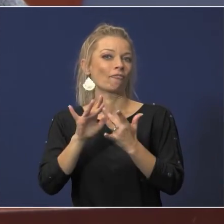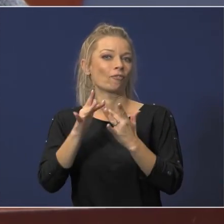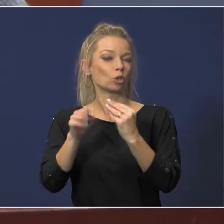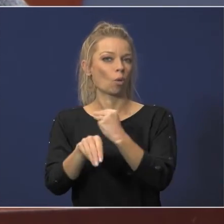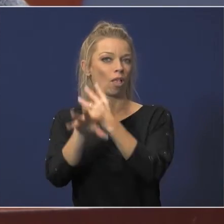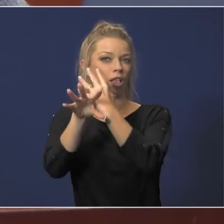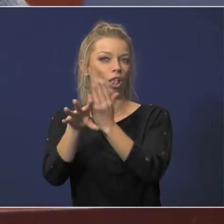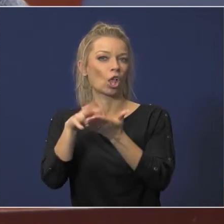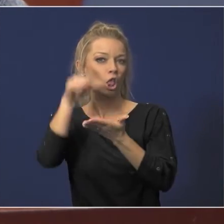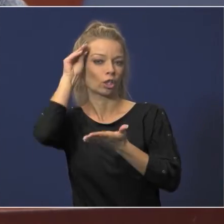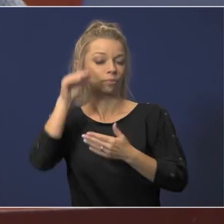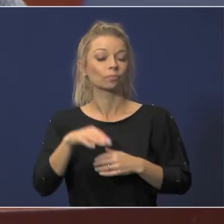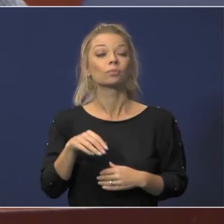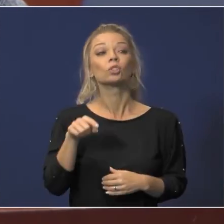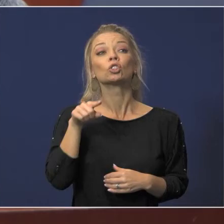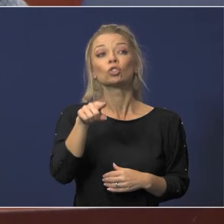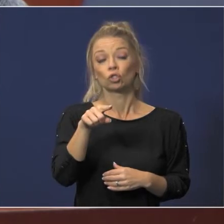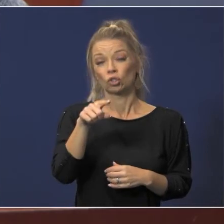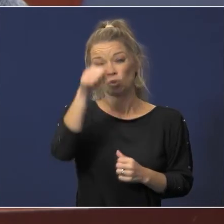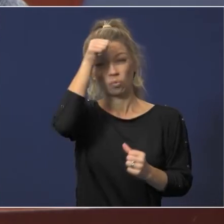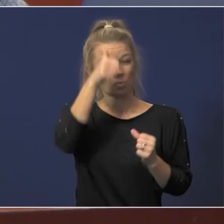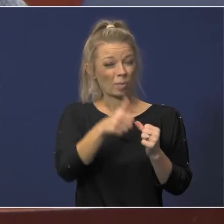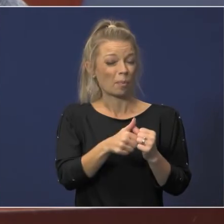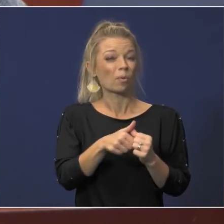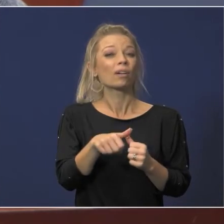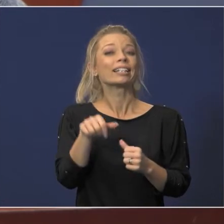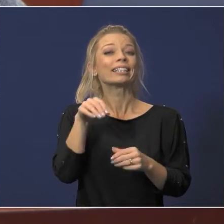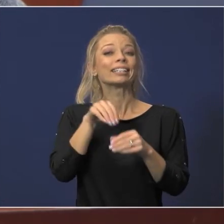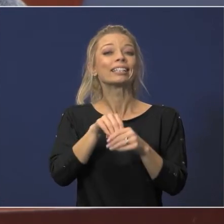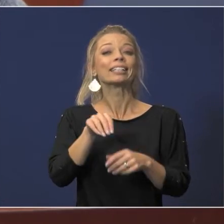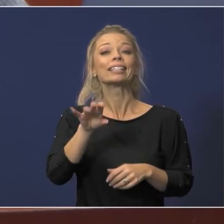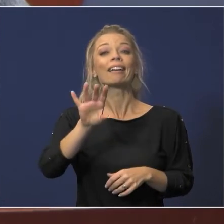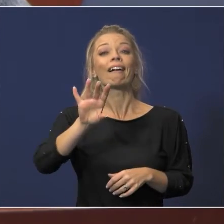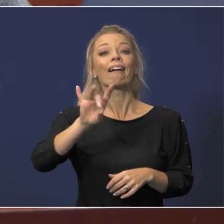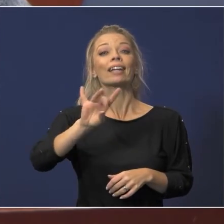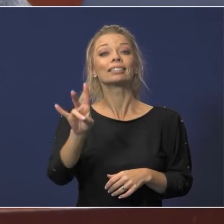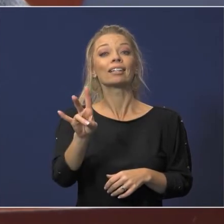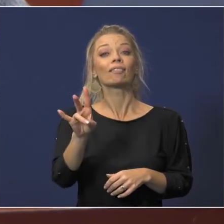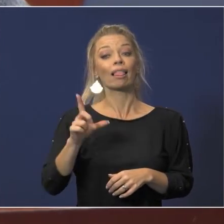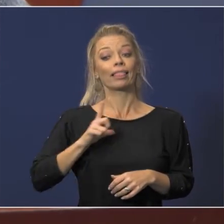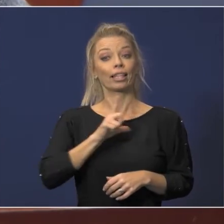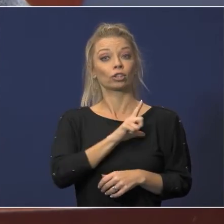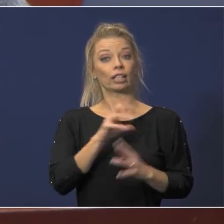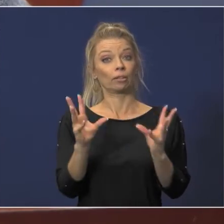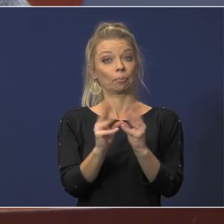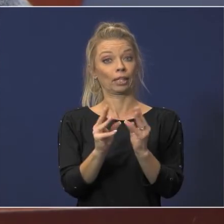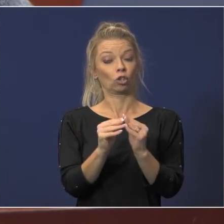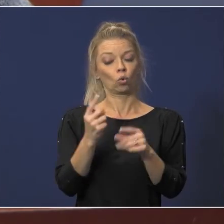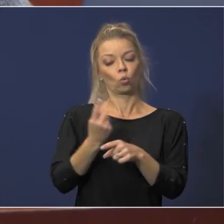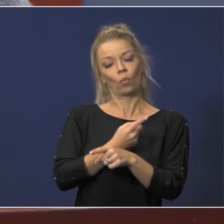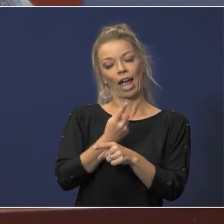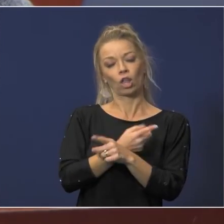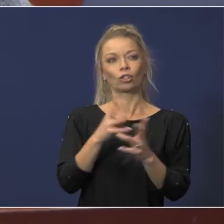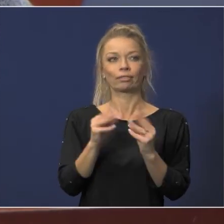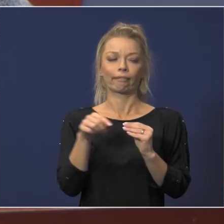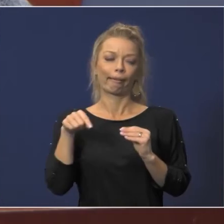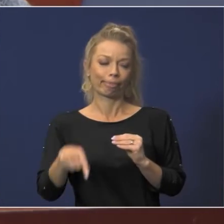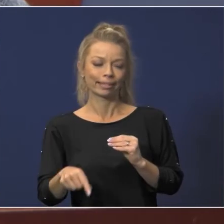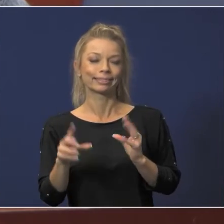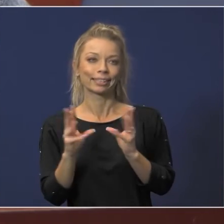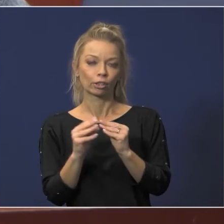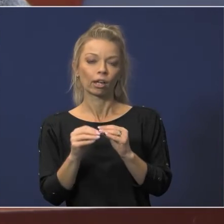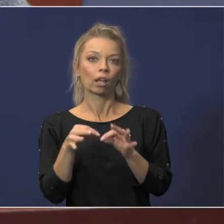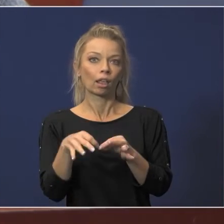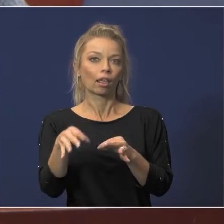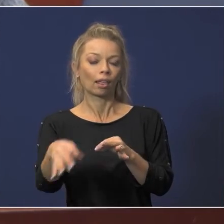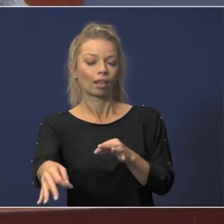that there were several virtual bills introduced in the 87th legislature uh that regular session because this session kind of kept going and going and